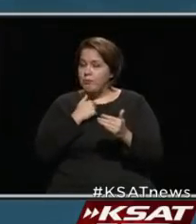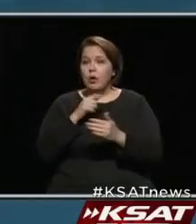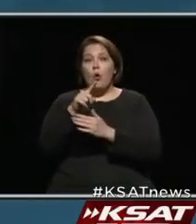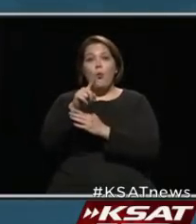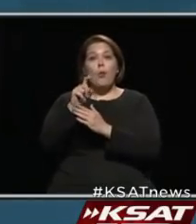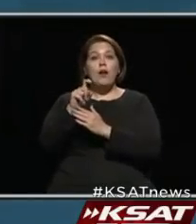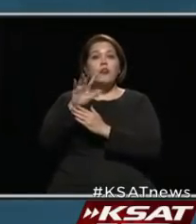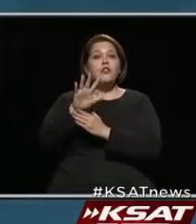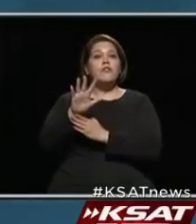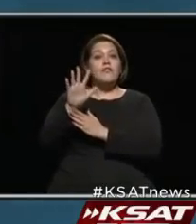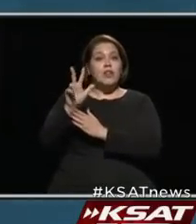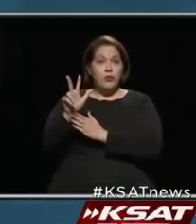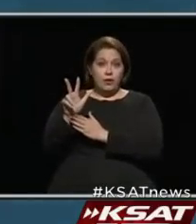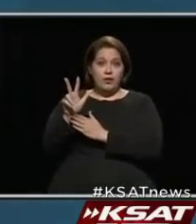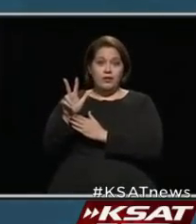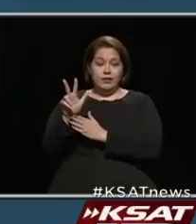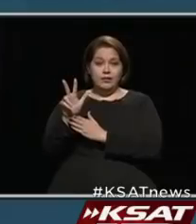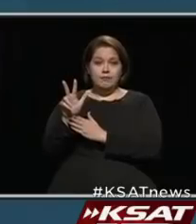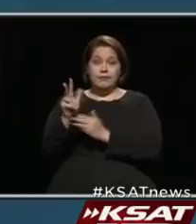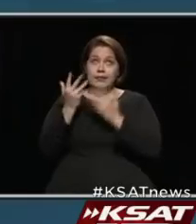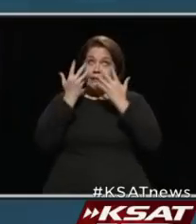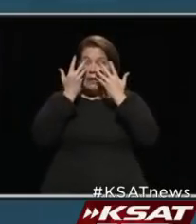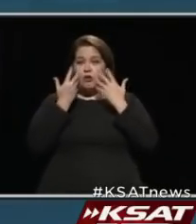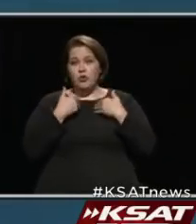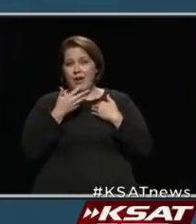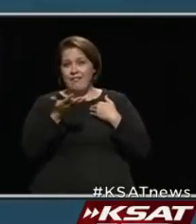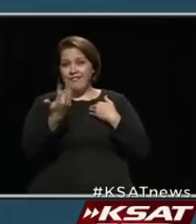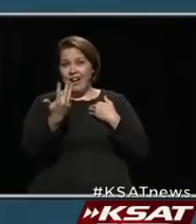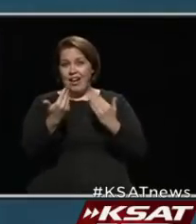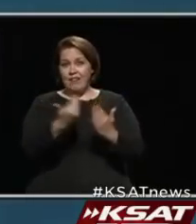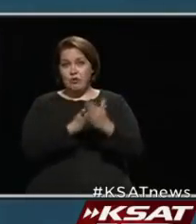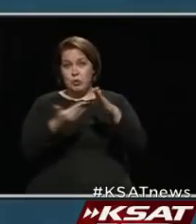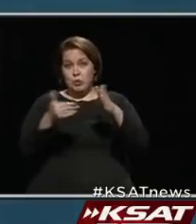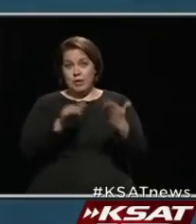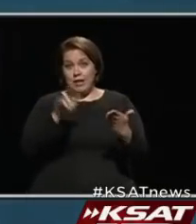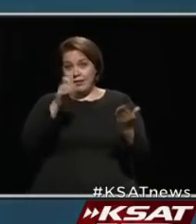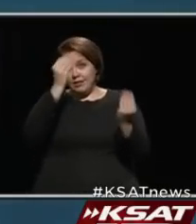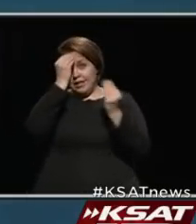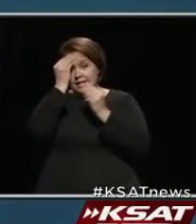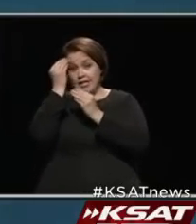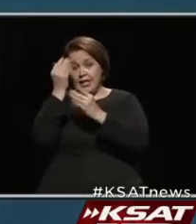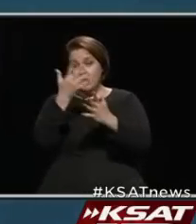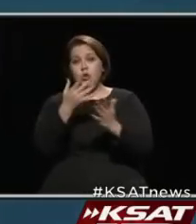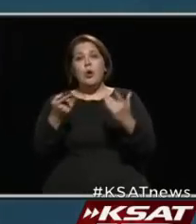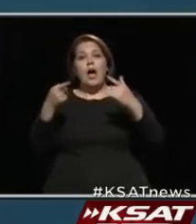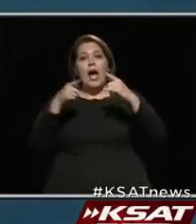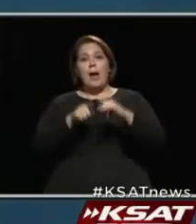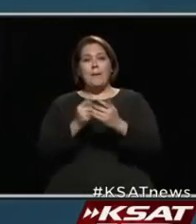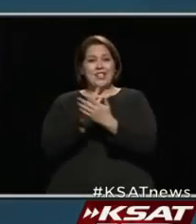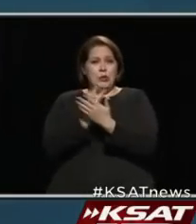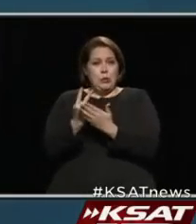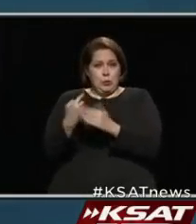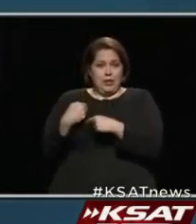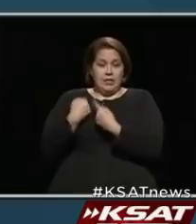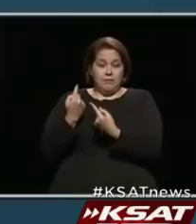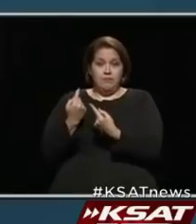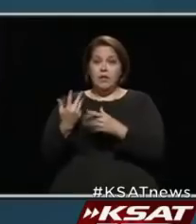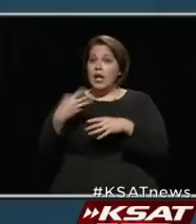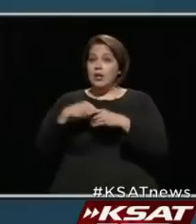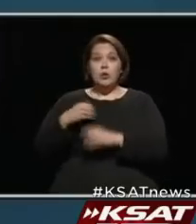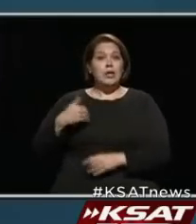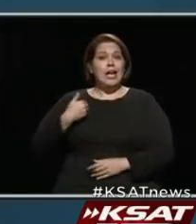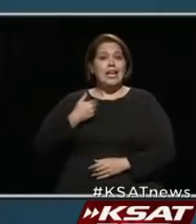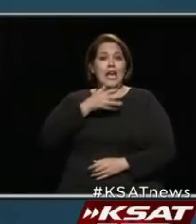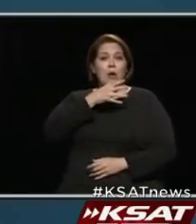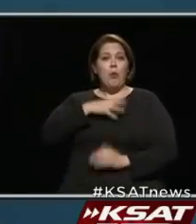153. Unfortunately, we have five new deaths to report tonight that happened within the last two weeks, including a